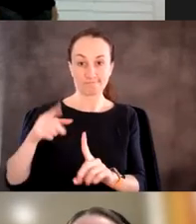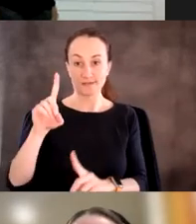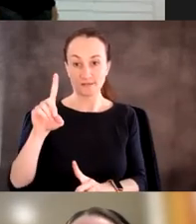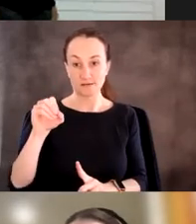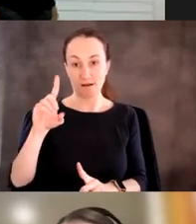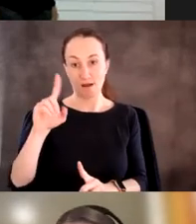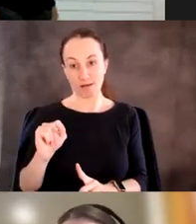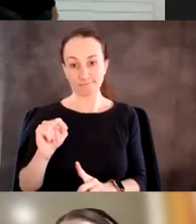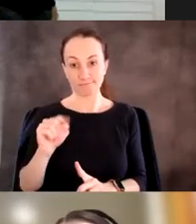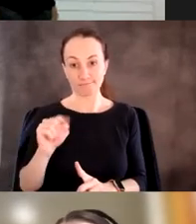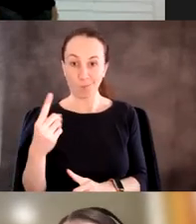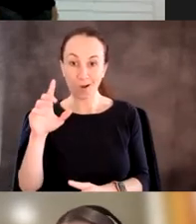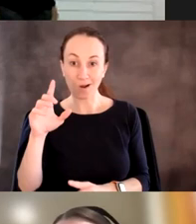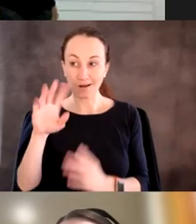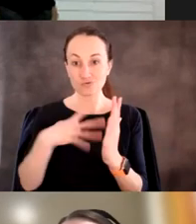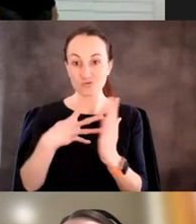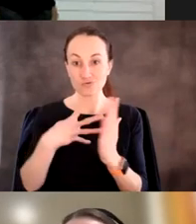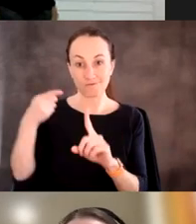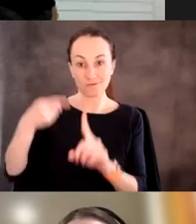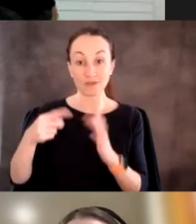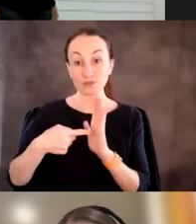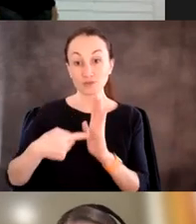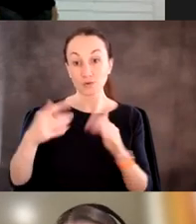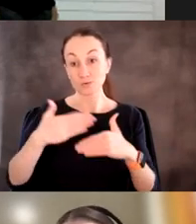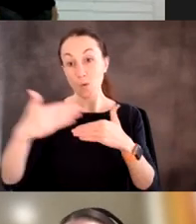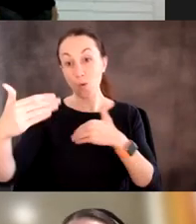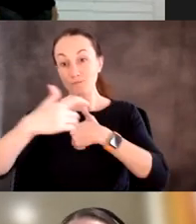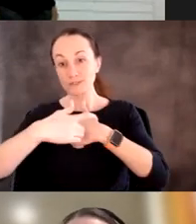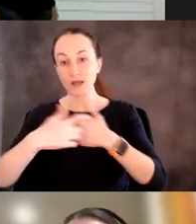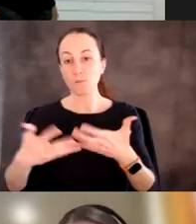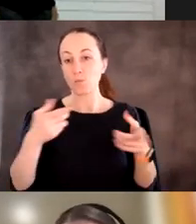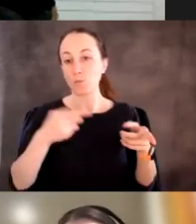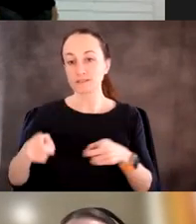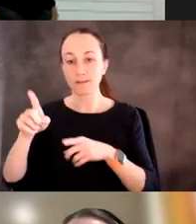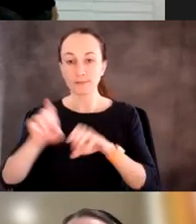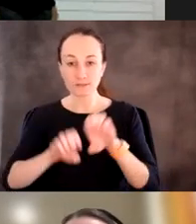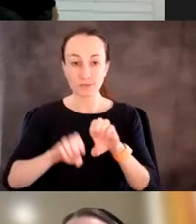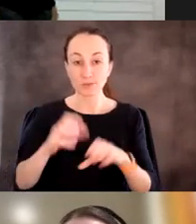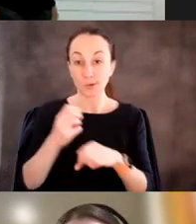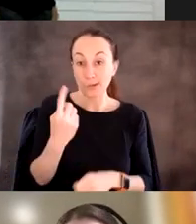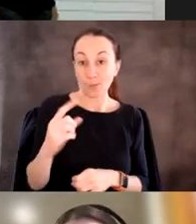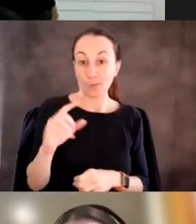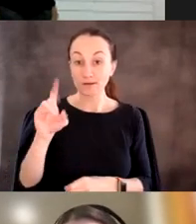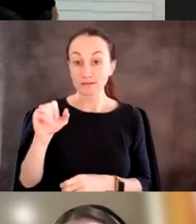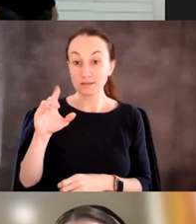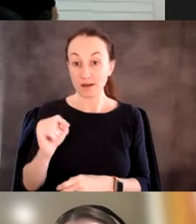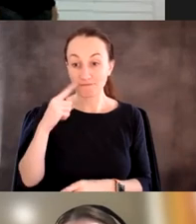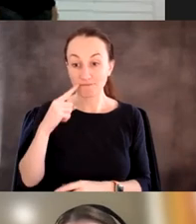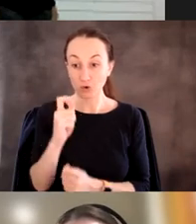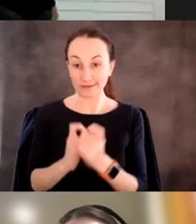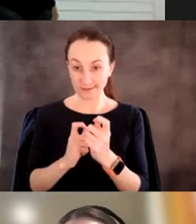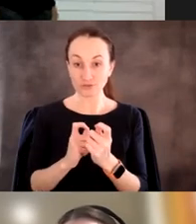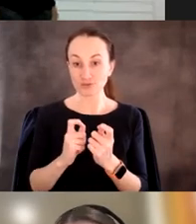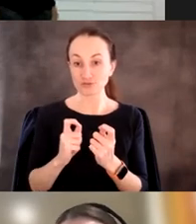graphs that sort of shows you over time, uh, like what, what's going on in your experiment. You get one dot for each, uh,